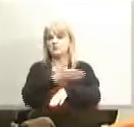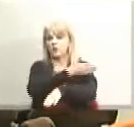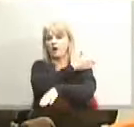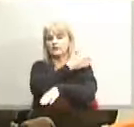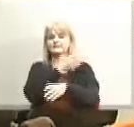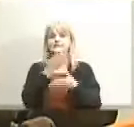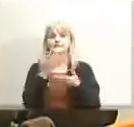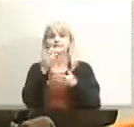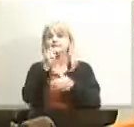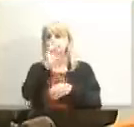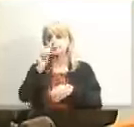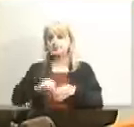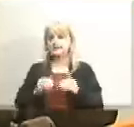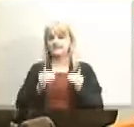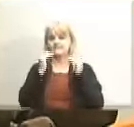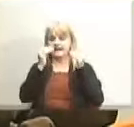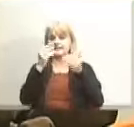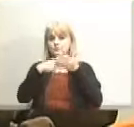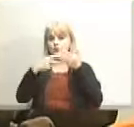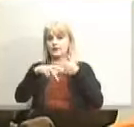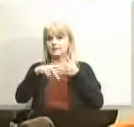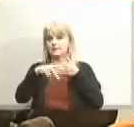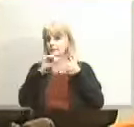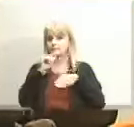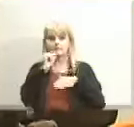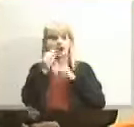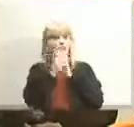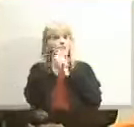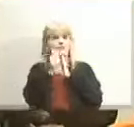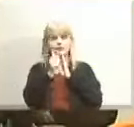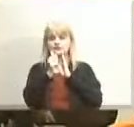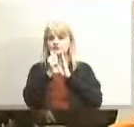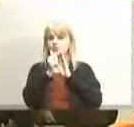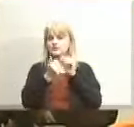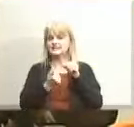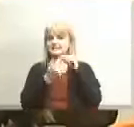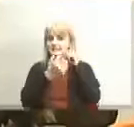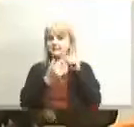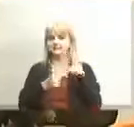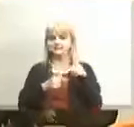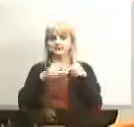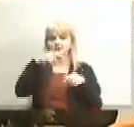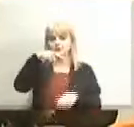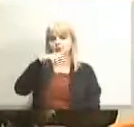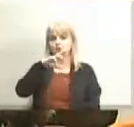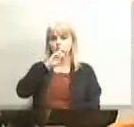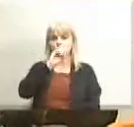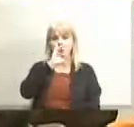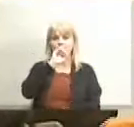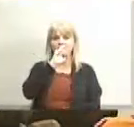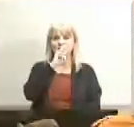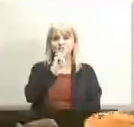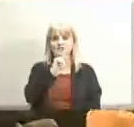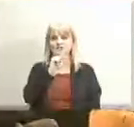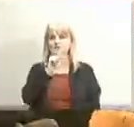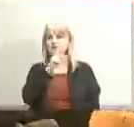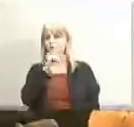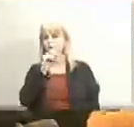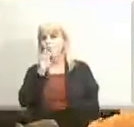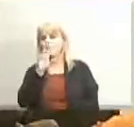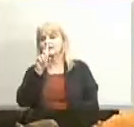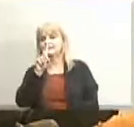advanced program students were not proficient or distinguished and so i would like to see information